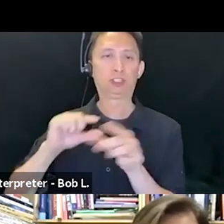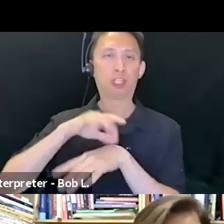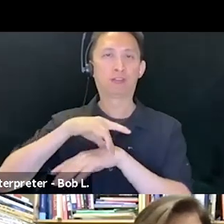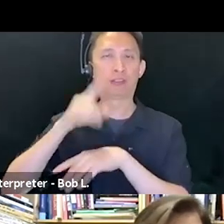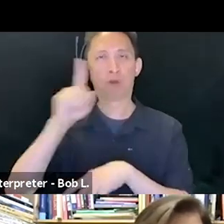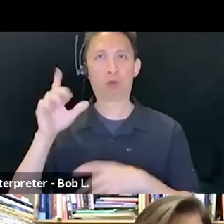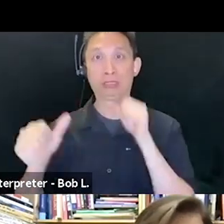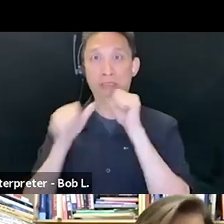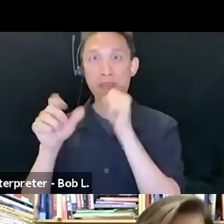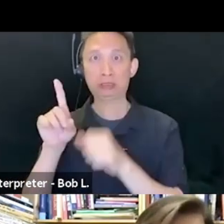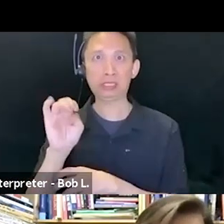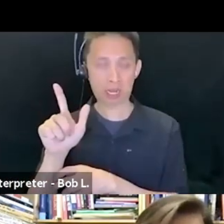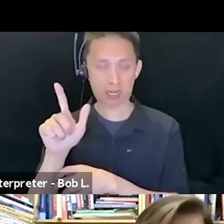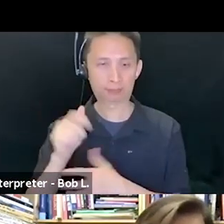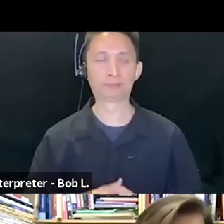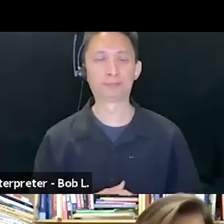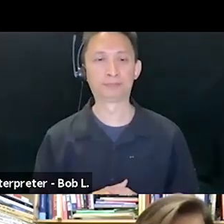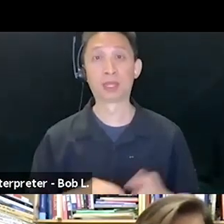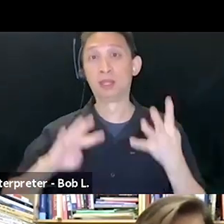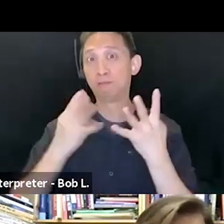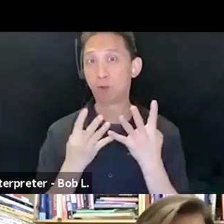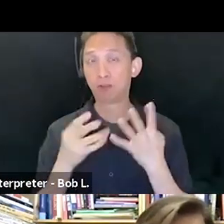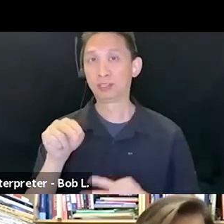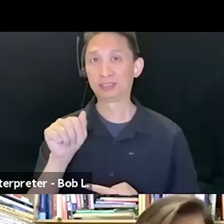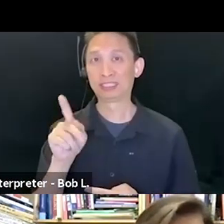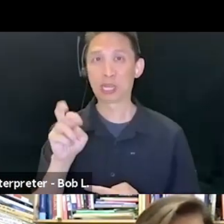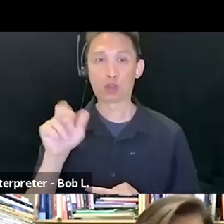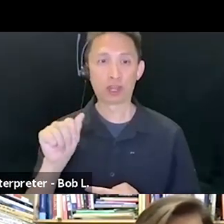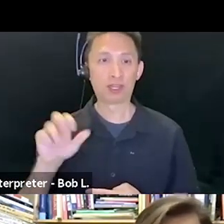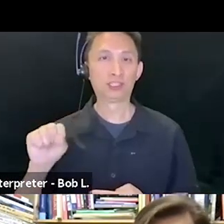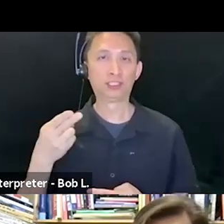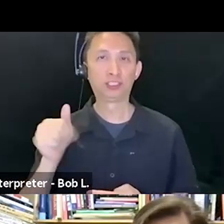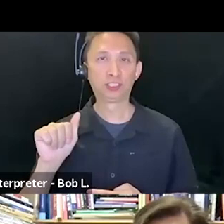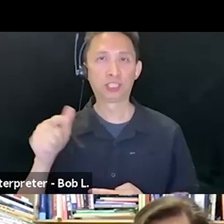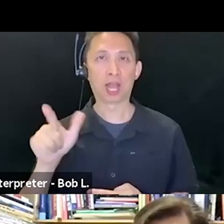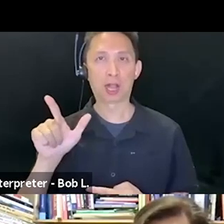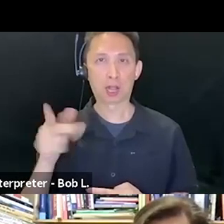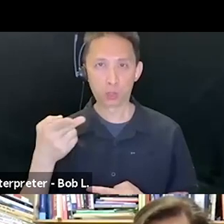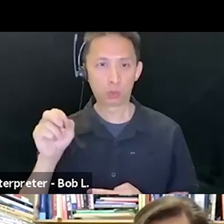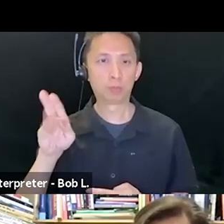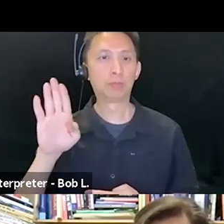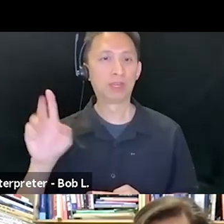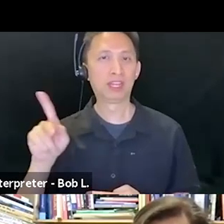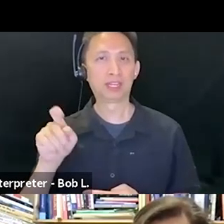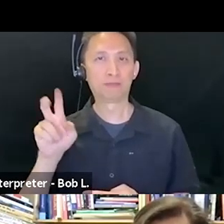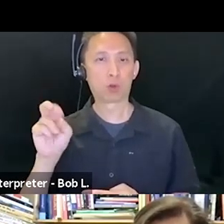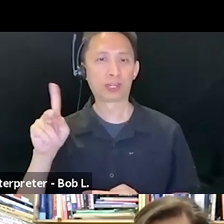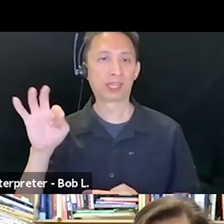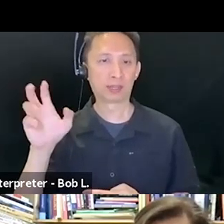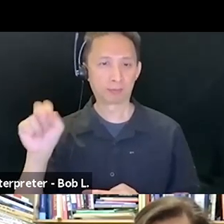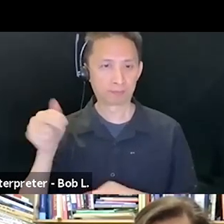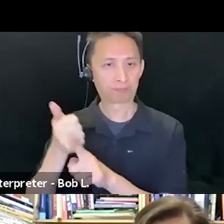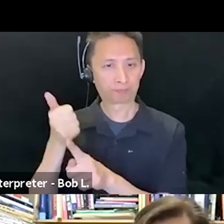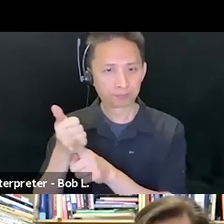Shalhoub Kivorkian is the Lawrence D. Biel Chair in Law at the Faculty of Law Institute of Criminology